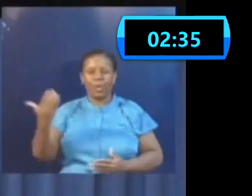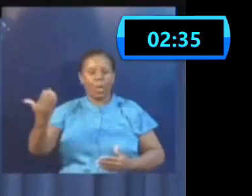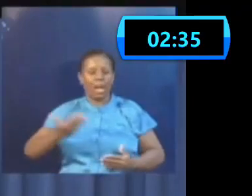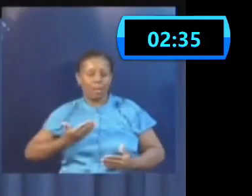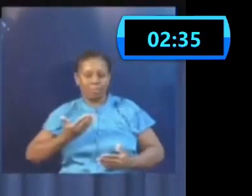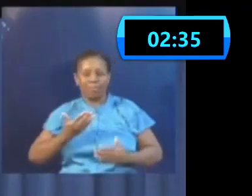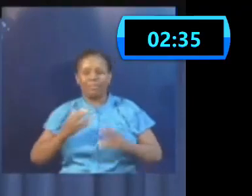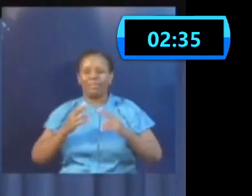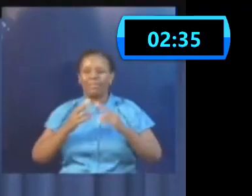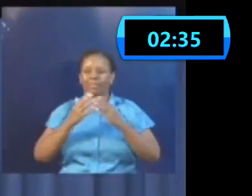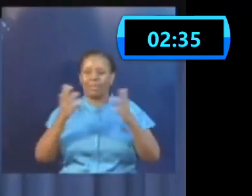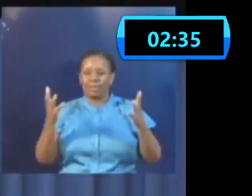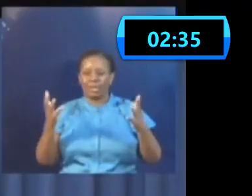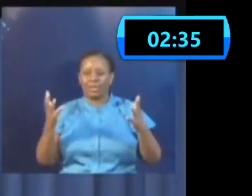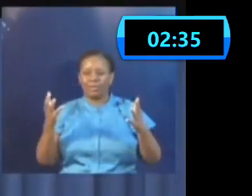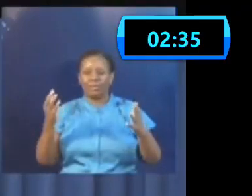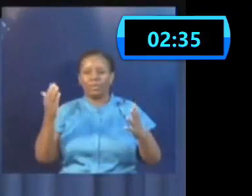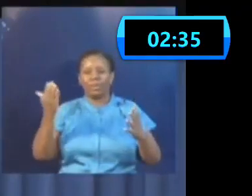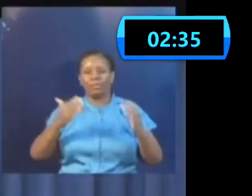at home and abroad.